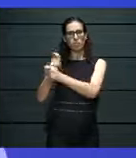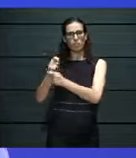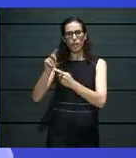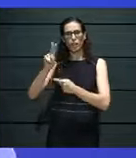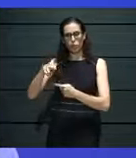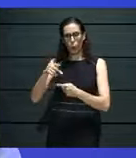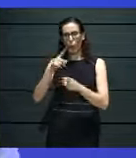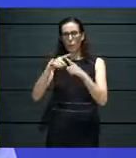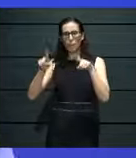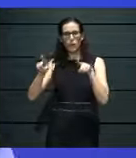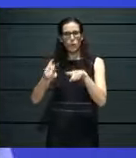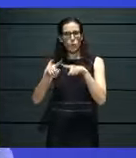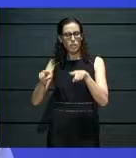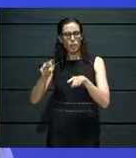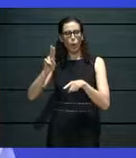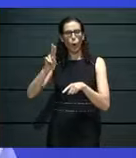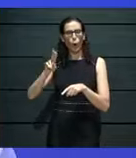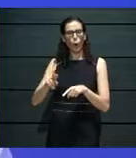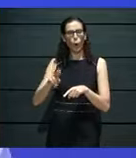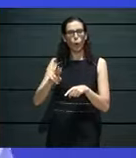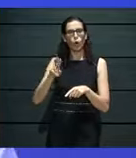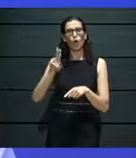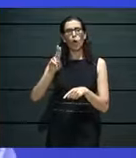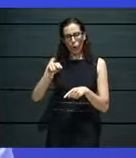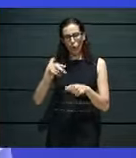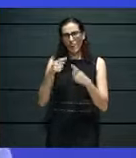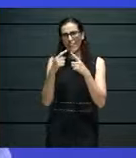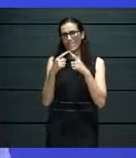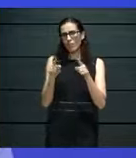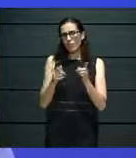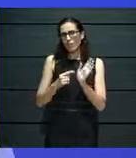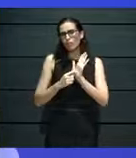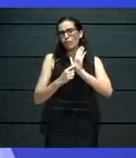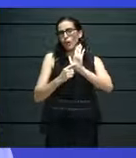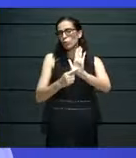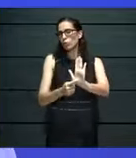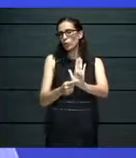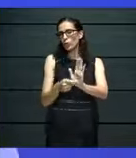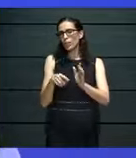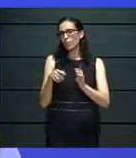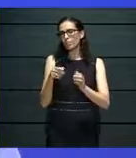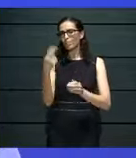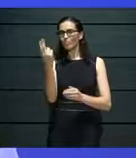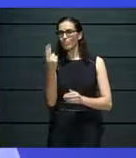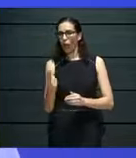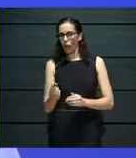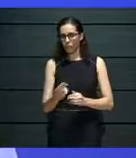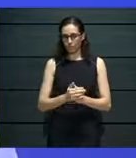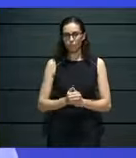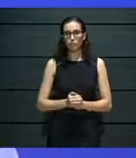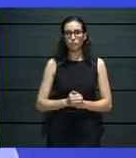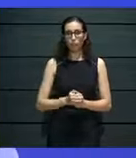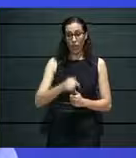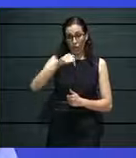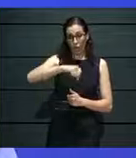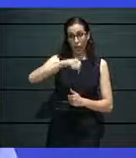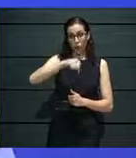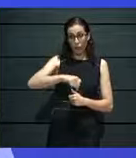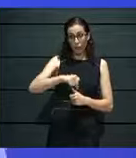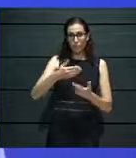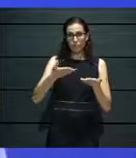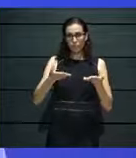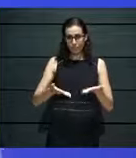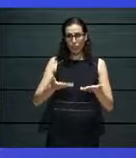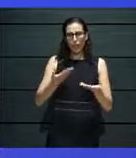music and different kinds of interpretations of performance art. We are here, however, specifically to talk about the